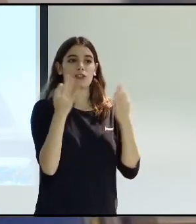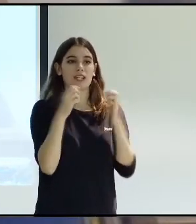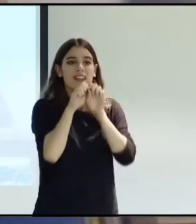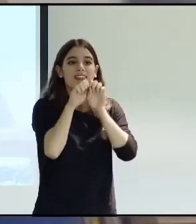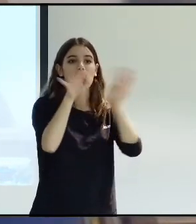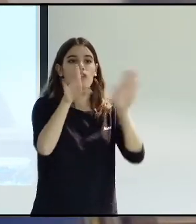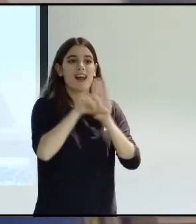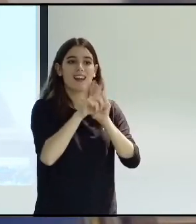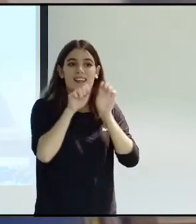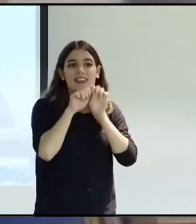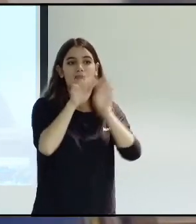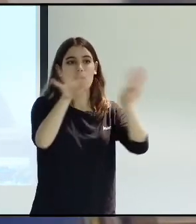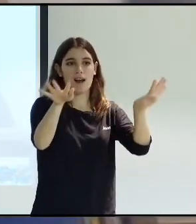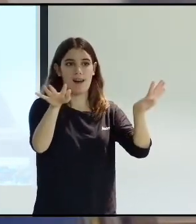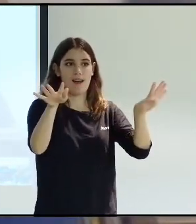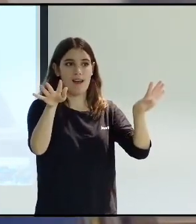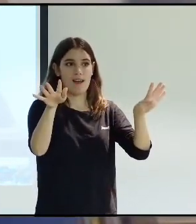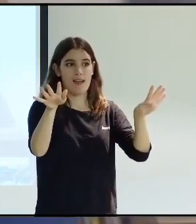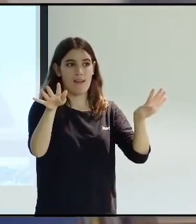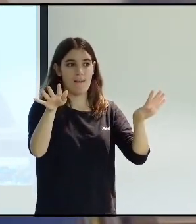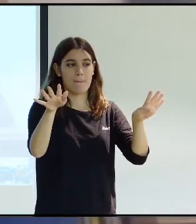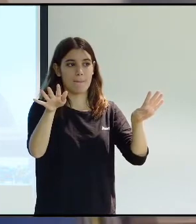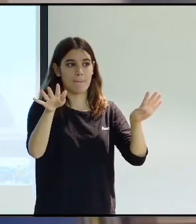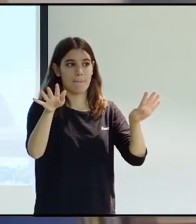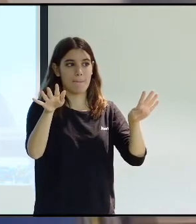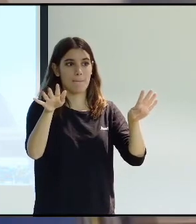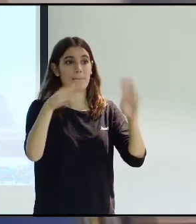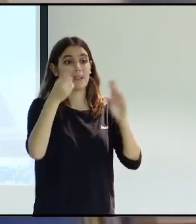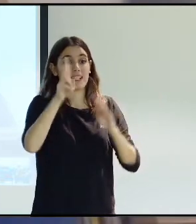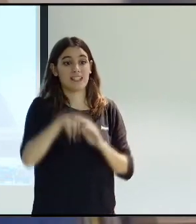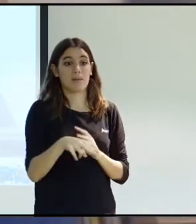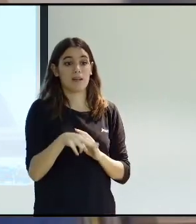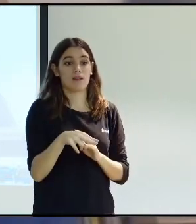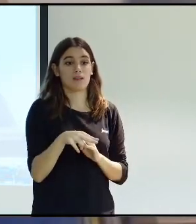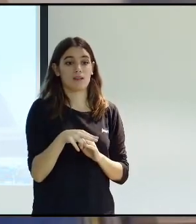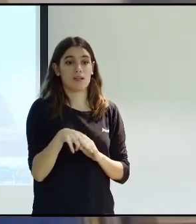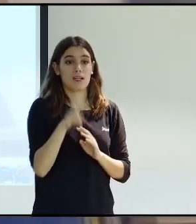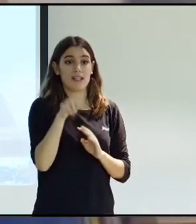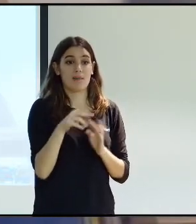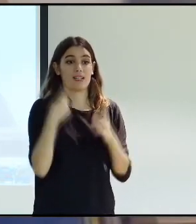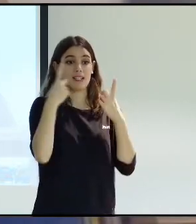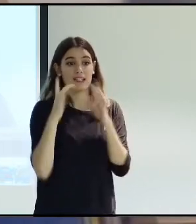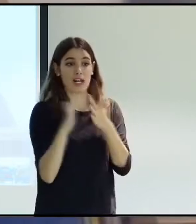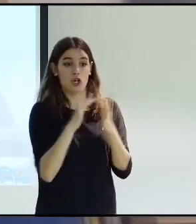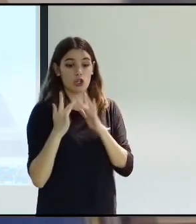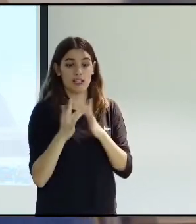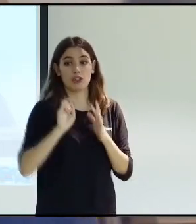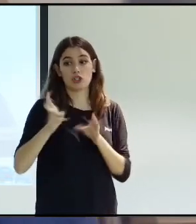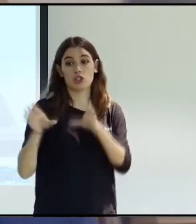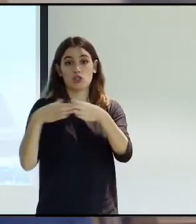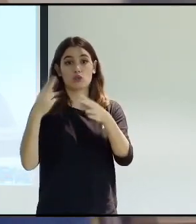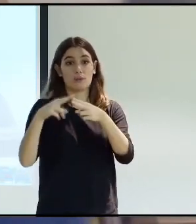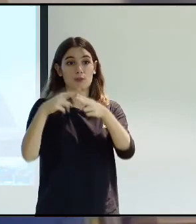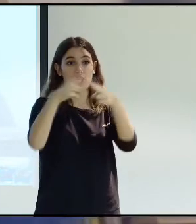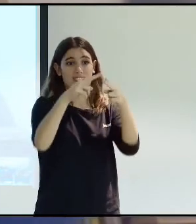trying to spread the news about this in order to have contacts